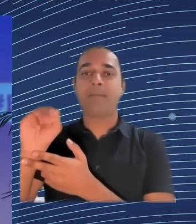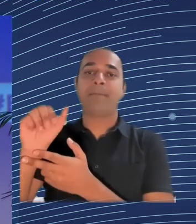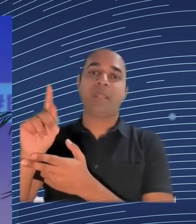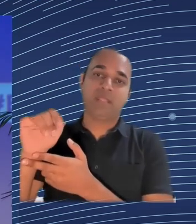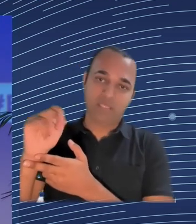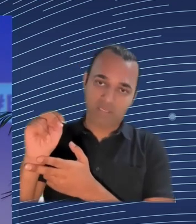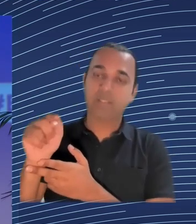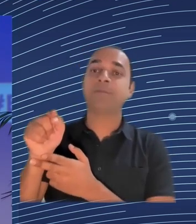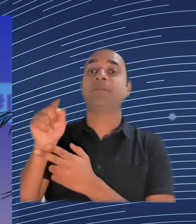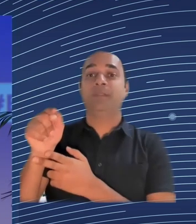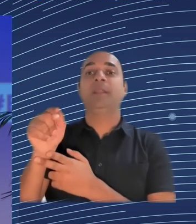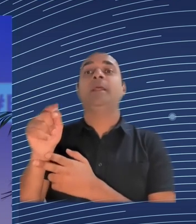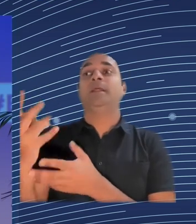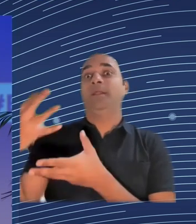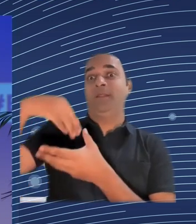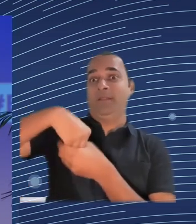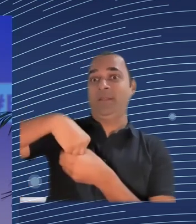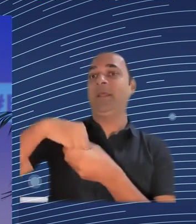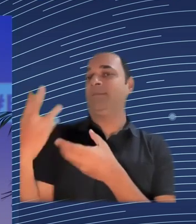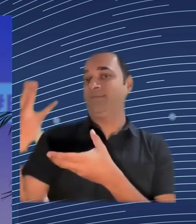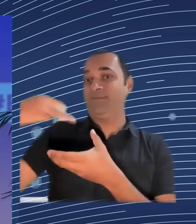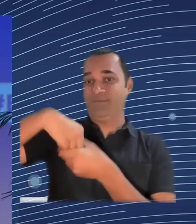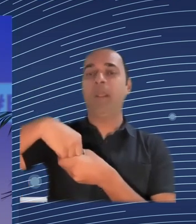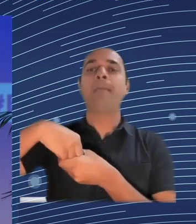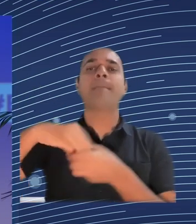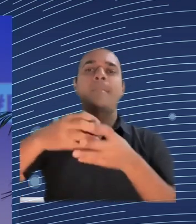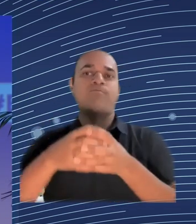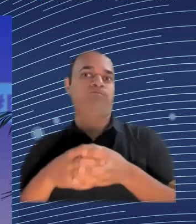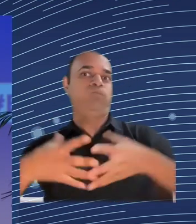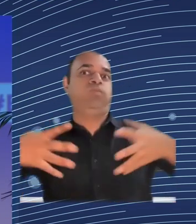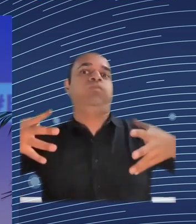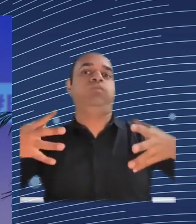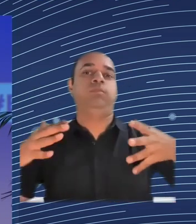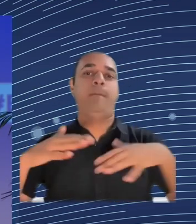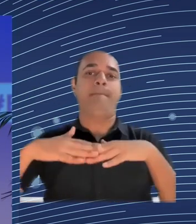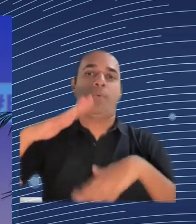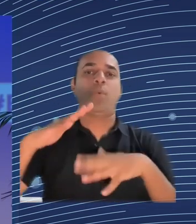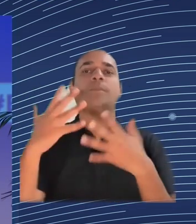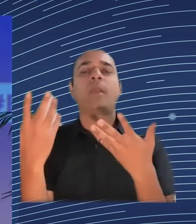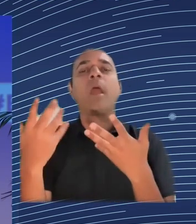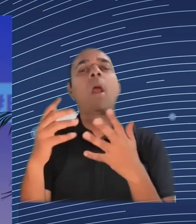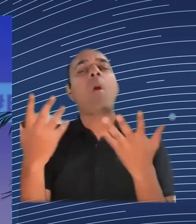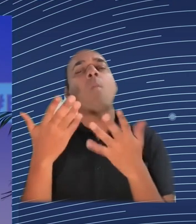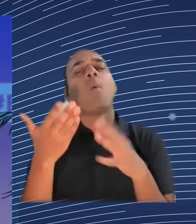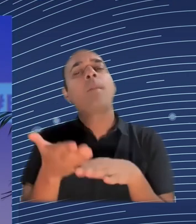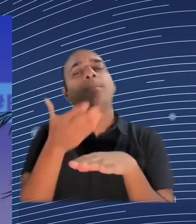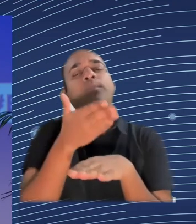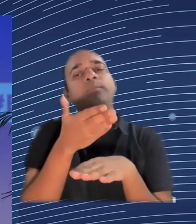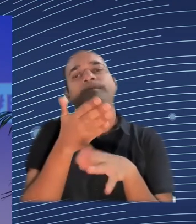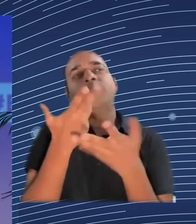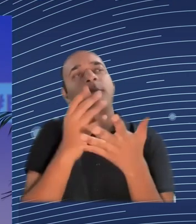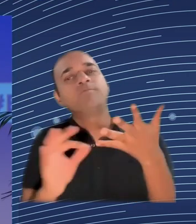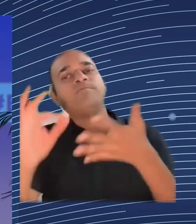ignore the potential, and not tap into the potential of places that are either lagging behind or falling behind,